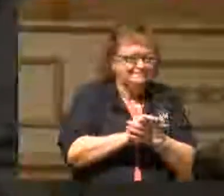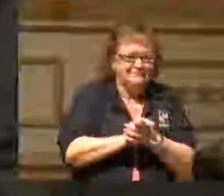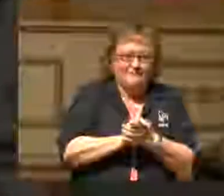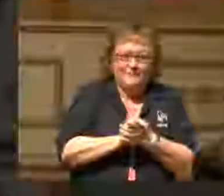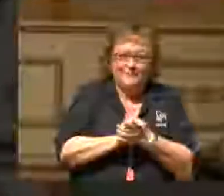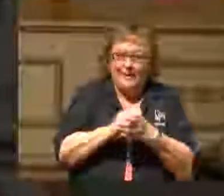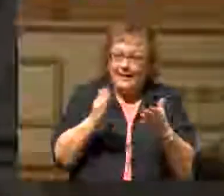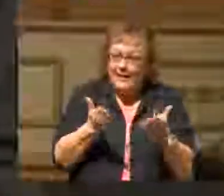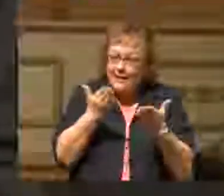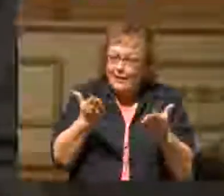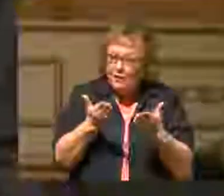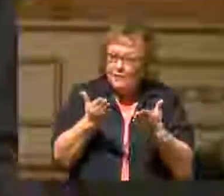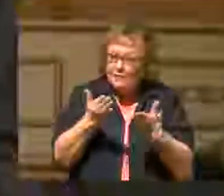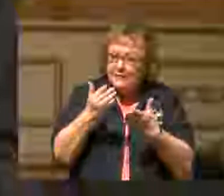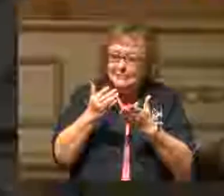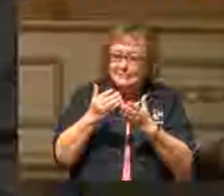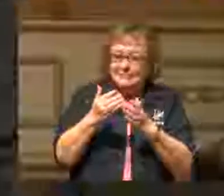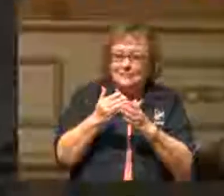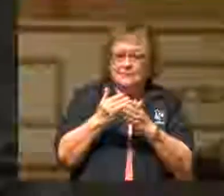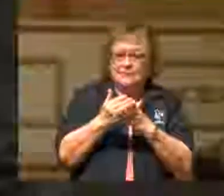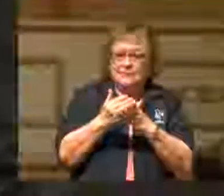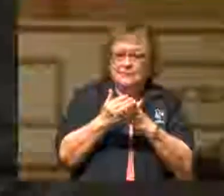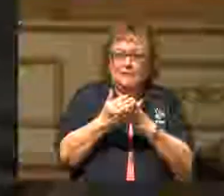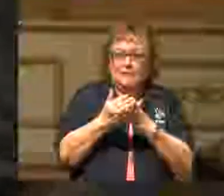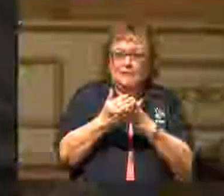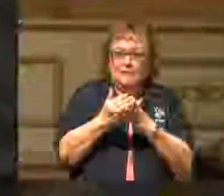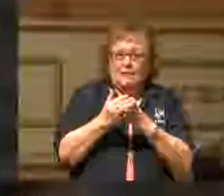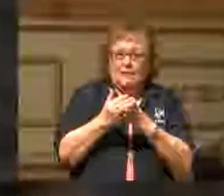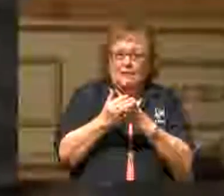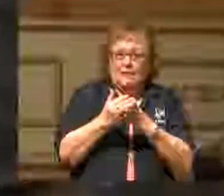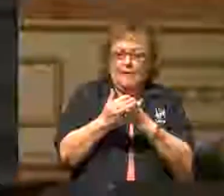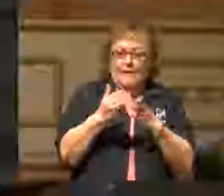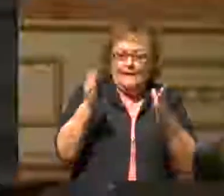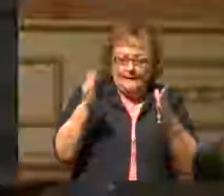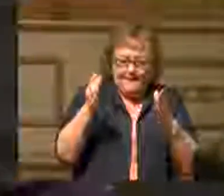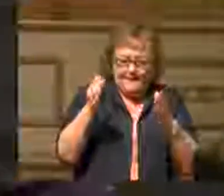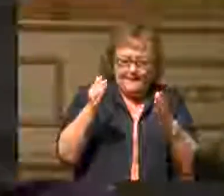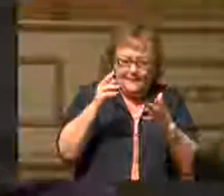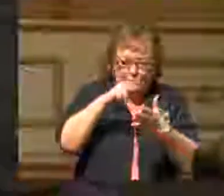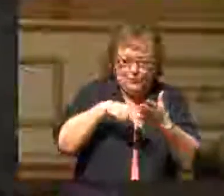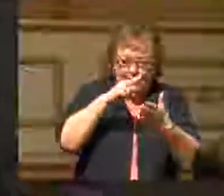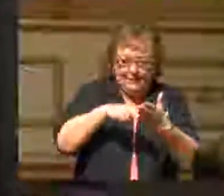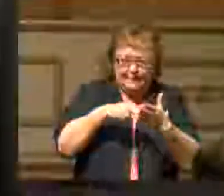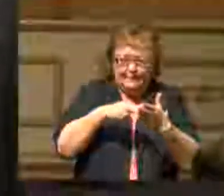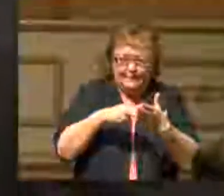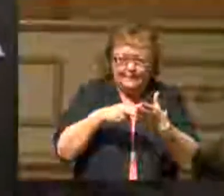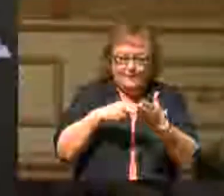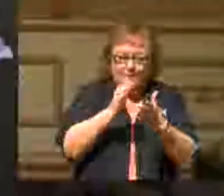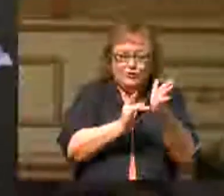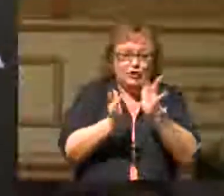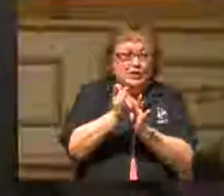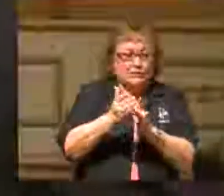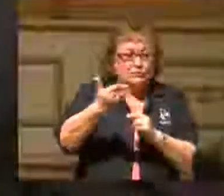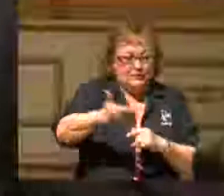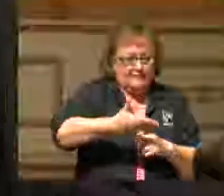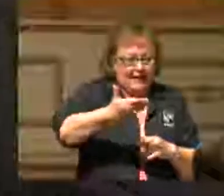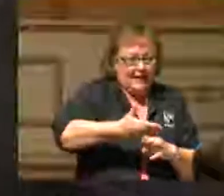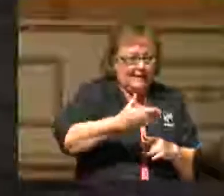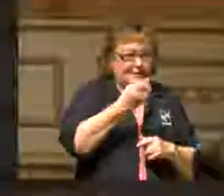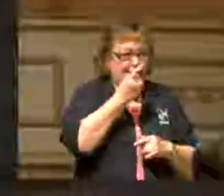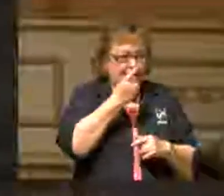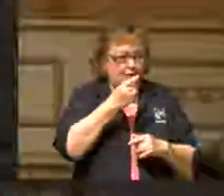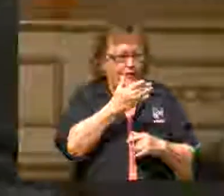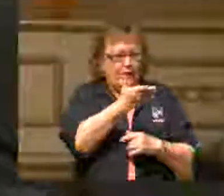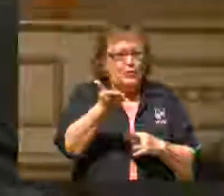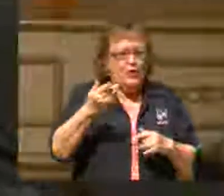But here in this passage, we find that the Lord Jesus was invited to a dinner. And at this dinner, there were Pharisees and